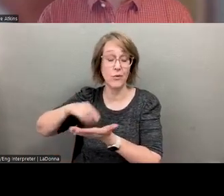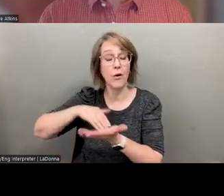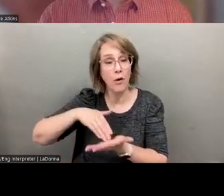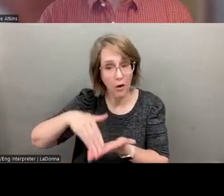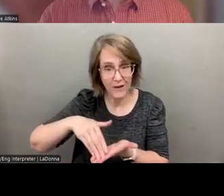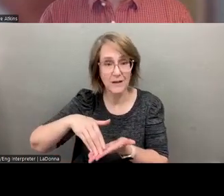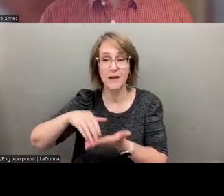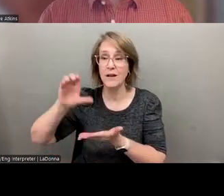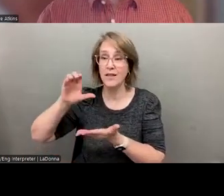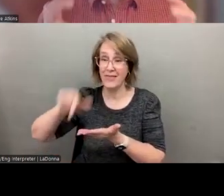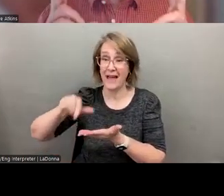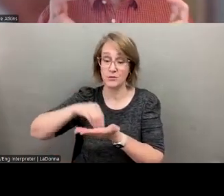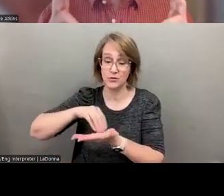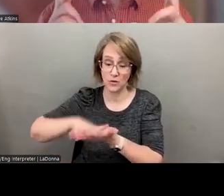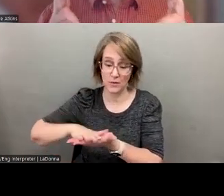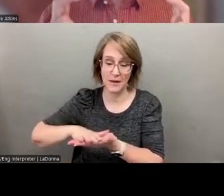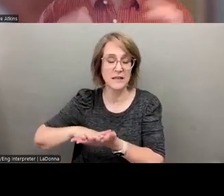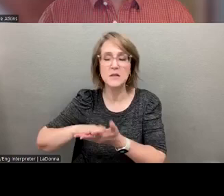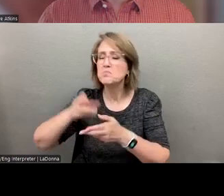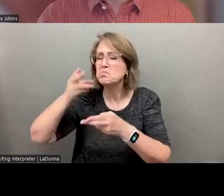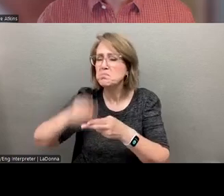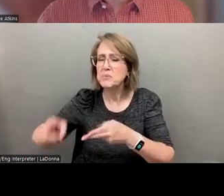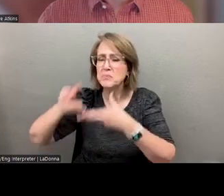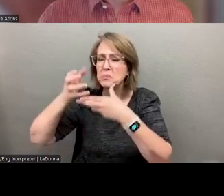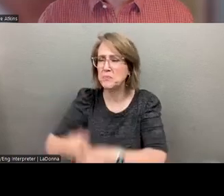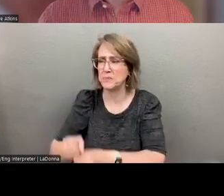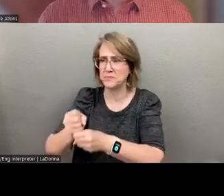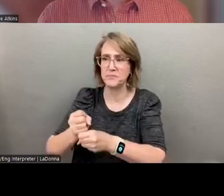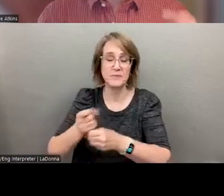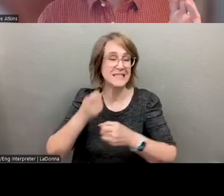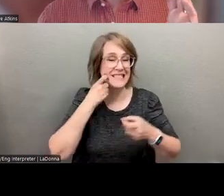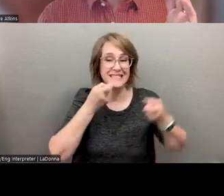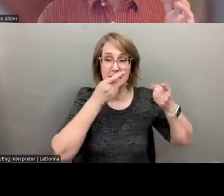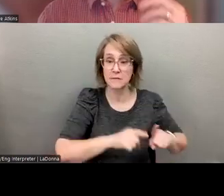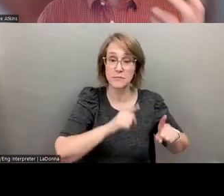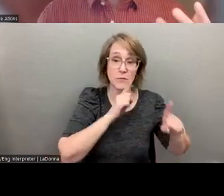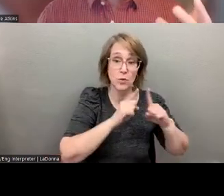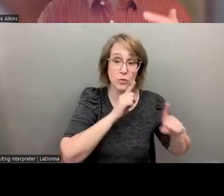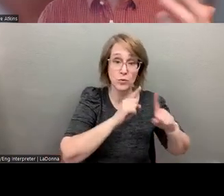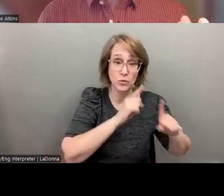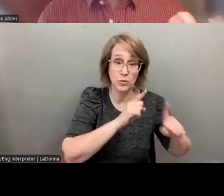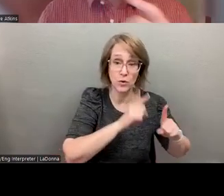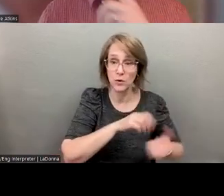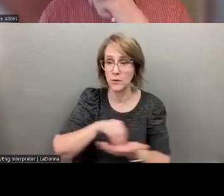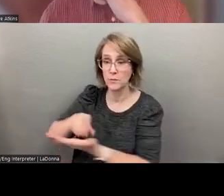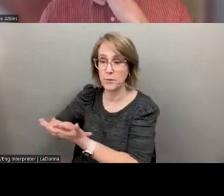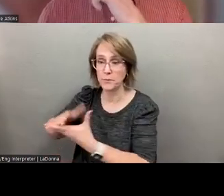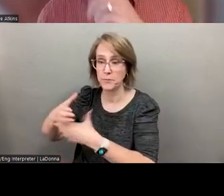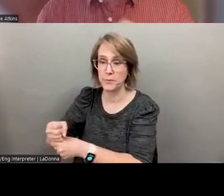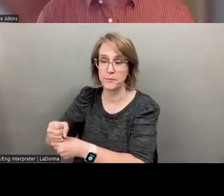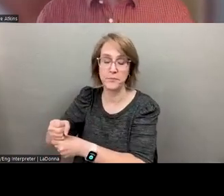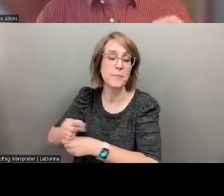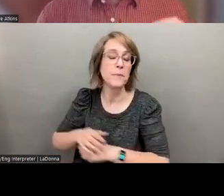core piece of documentation is just a quick summary of, of what occurred, uh, in, in that conversation or that contact.